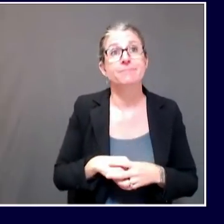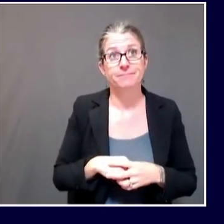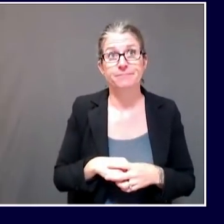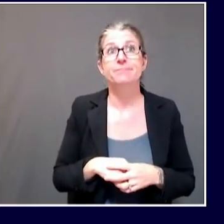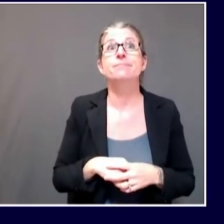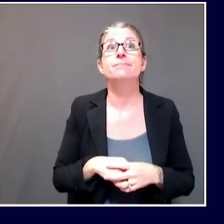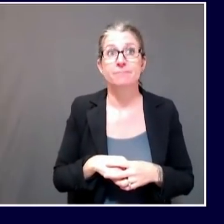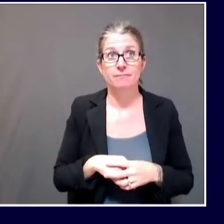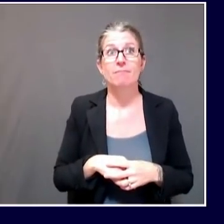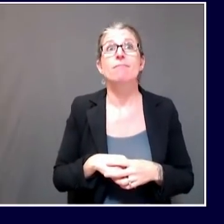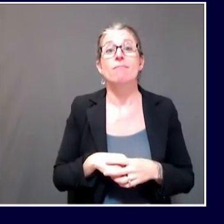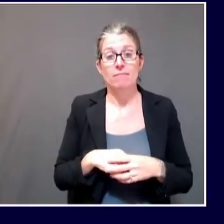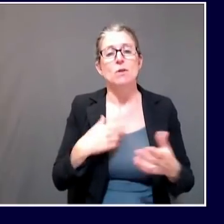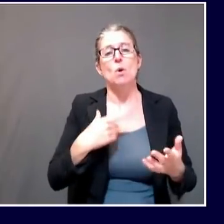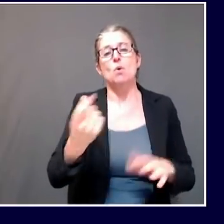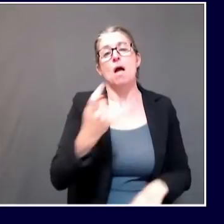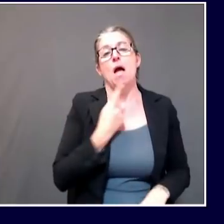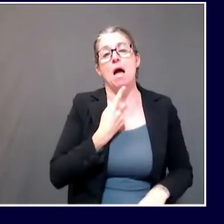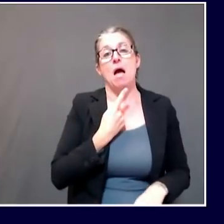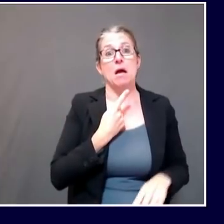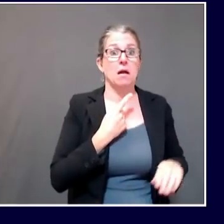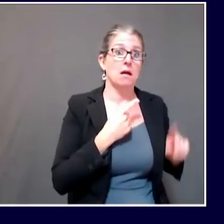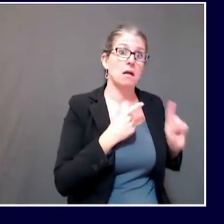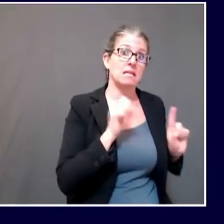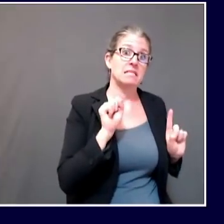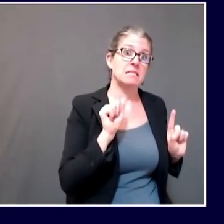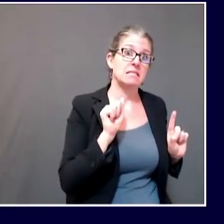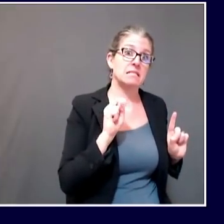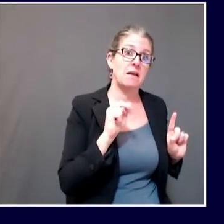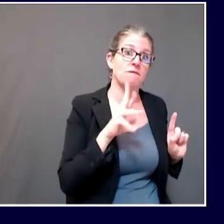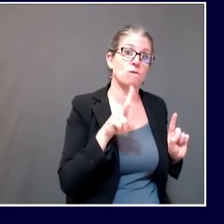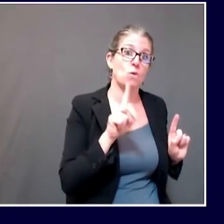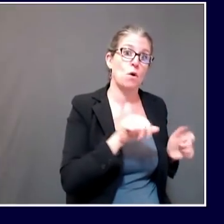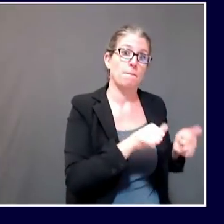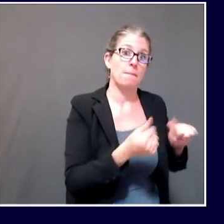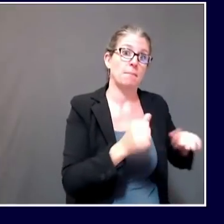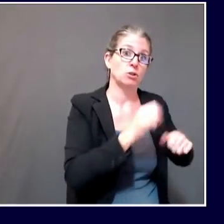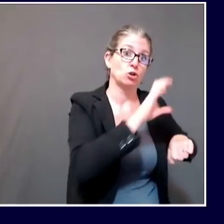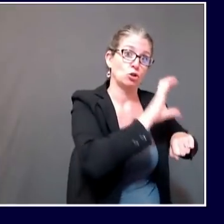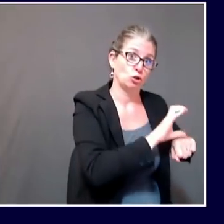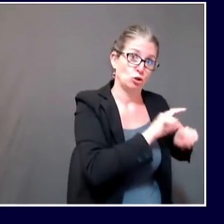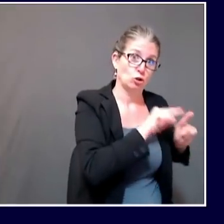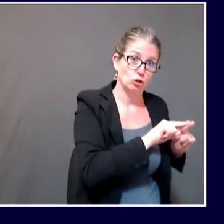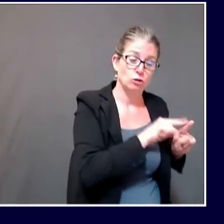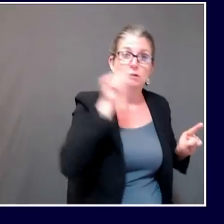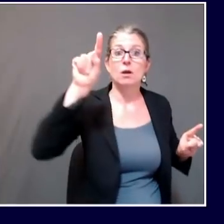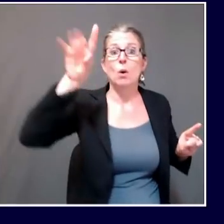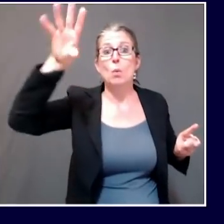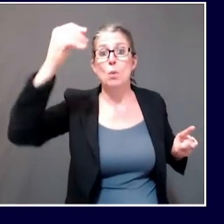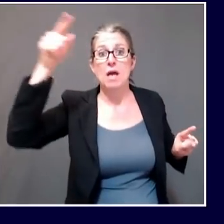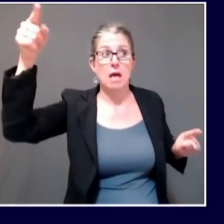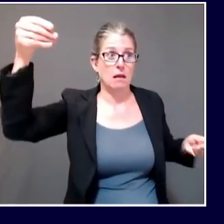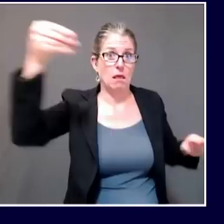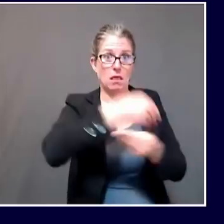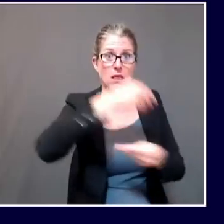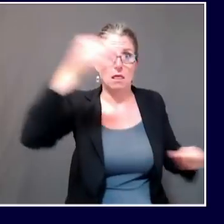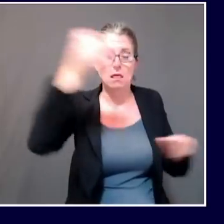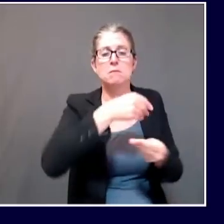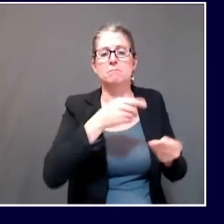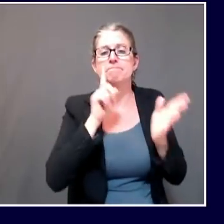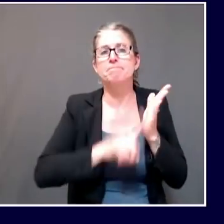Calvary Baptist Church. We're still investigating if there are any linkages among them. We have some hypotheses,